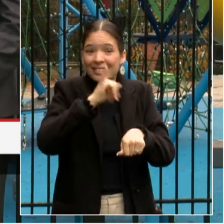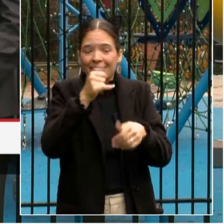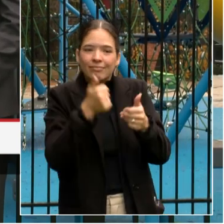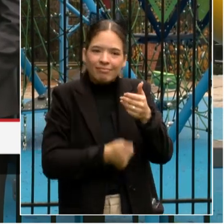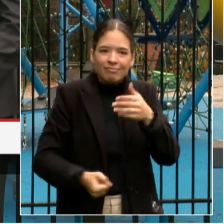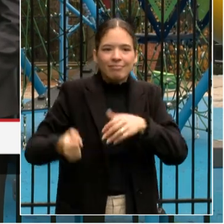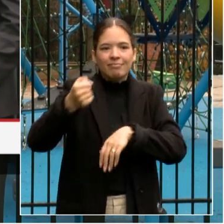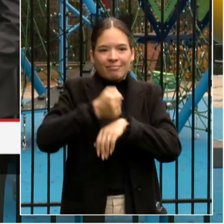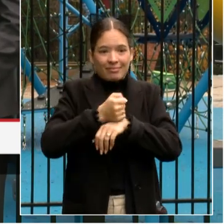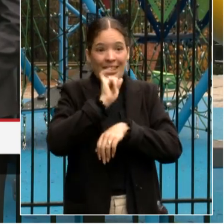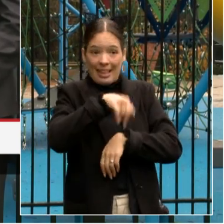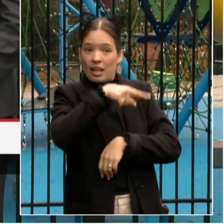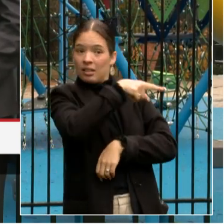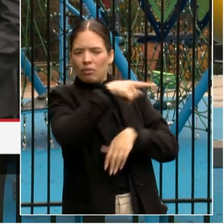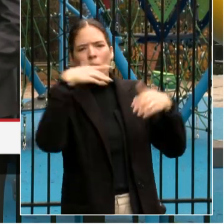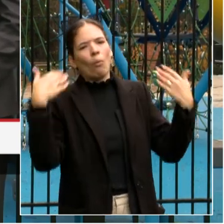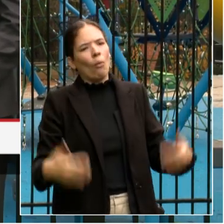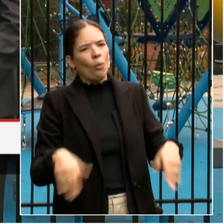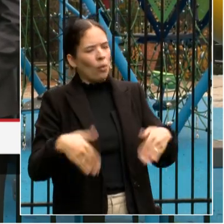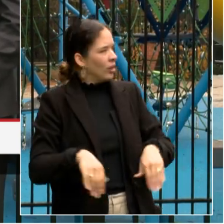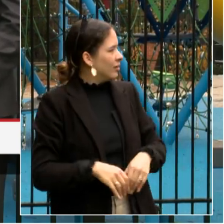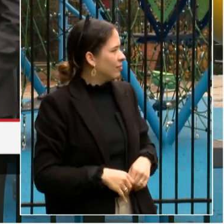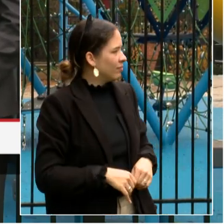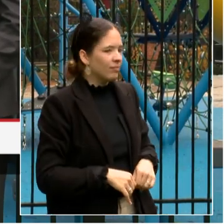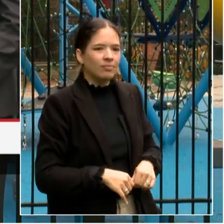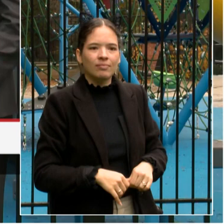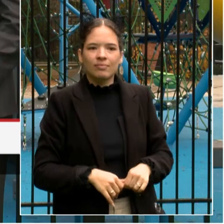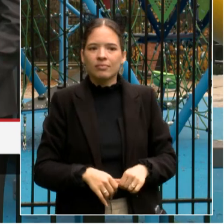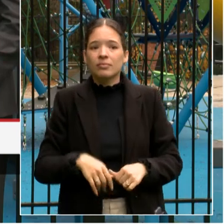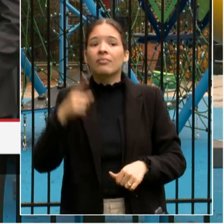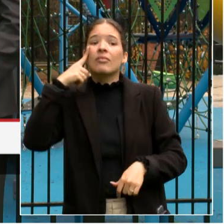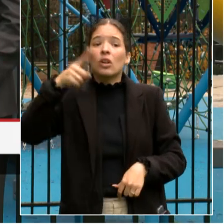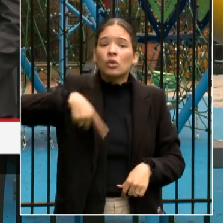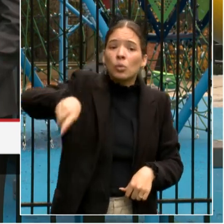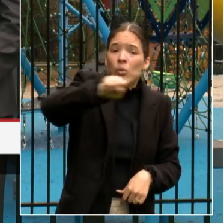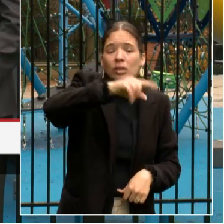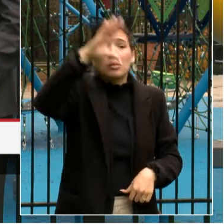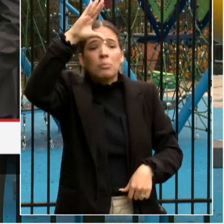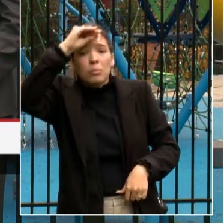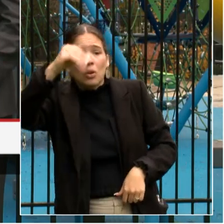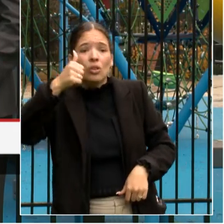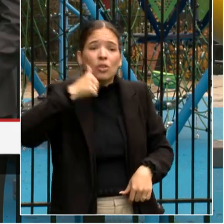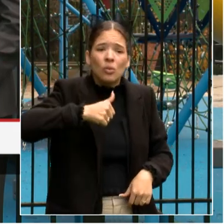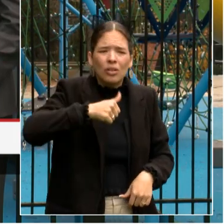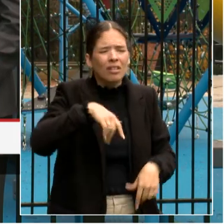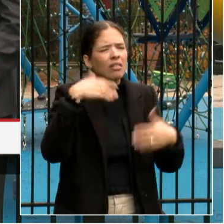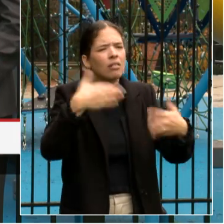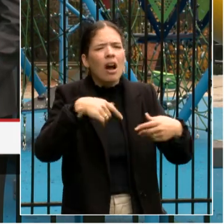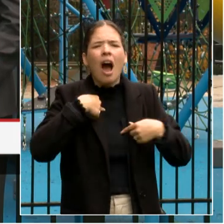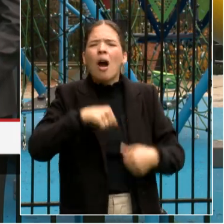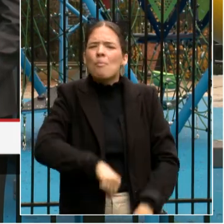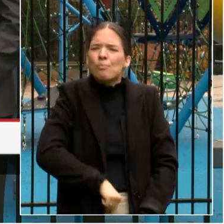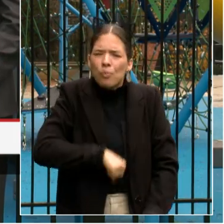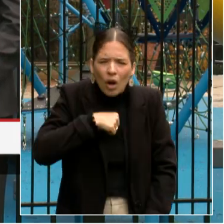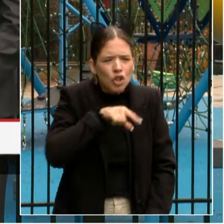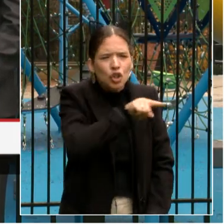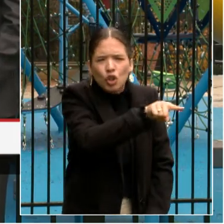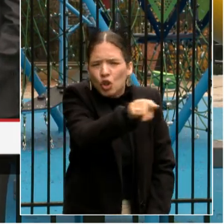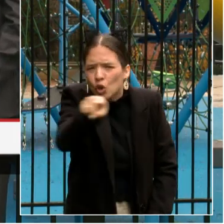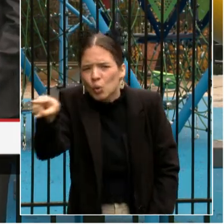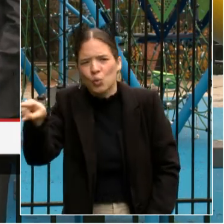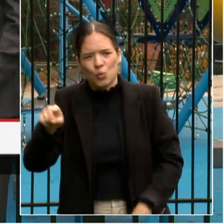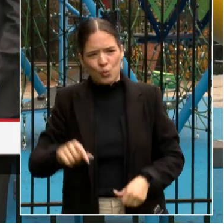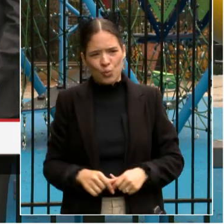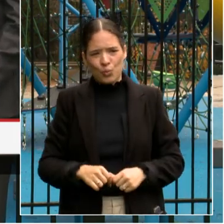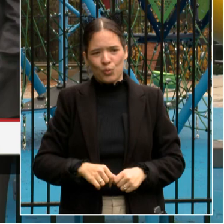institution and for you boys and girls. We continue to be so, so very proud of you. And I want to introduce